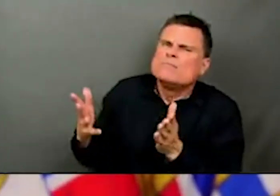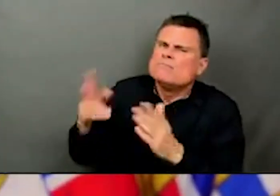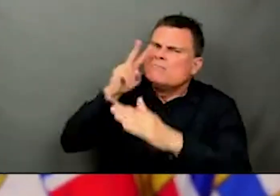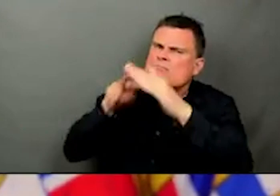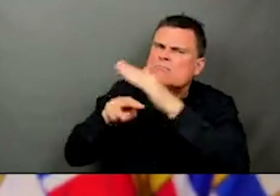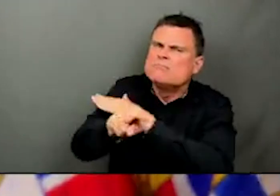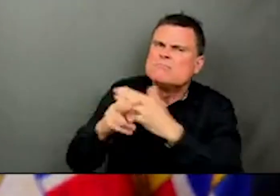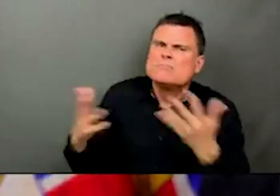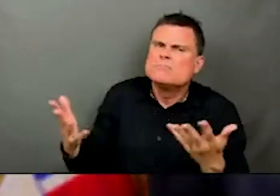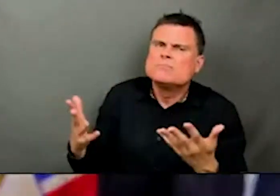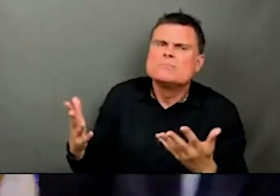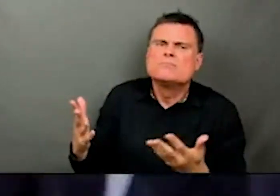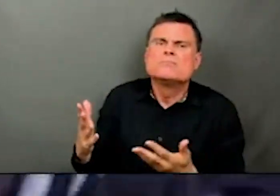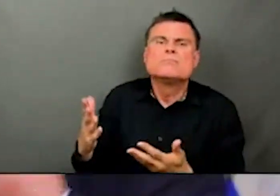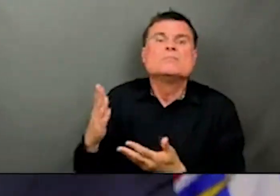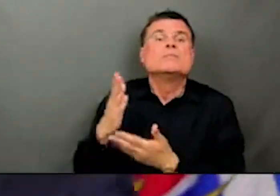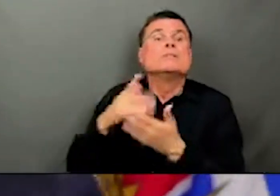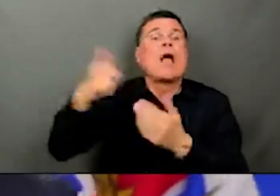can people expect on Tuesday?